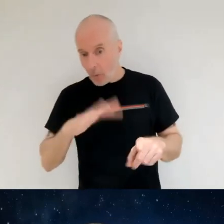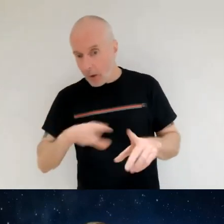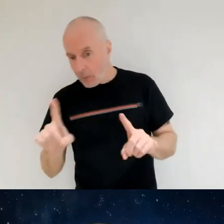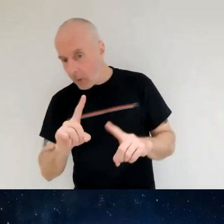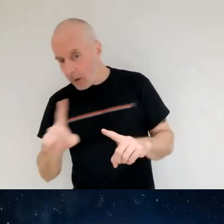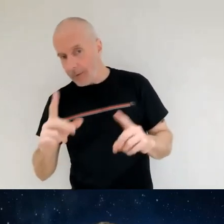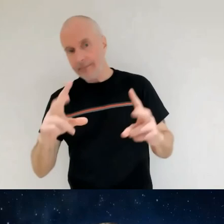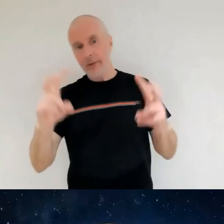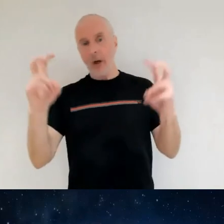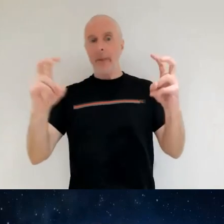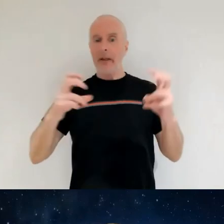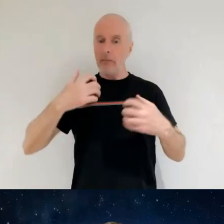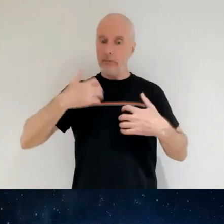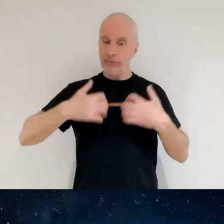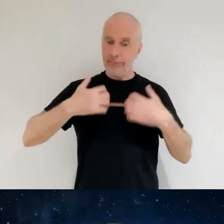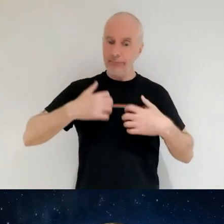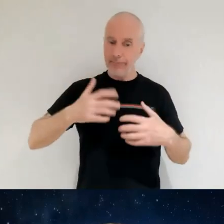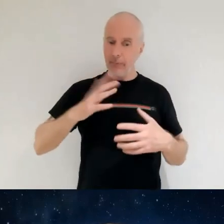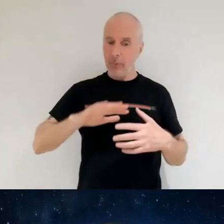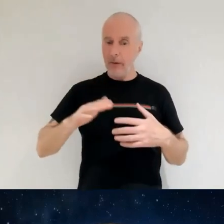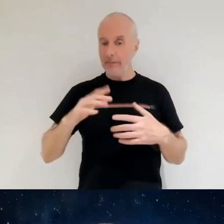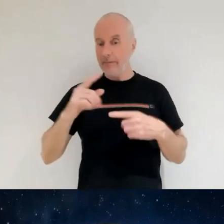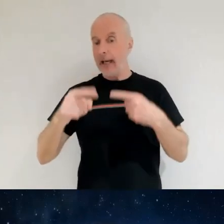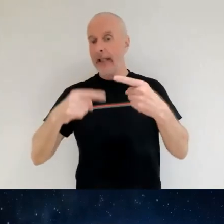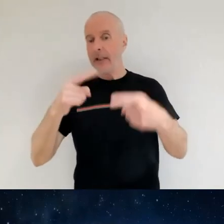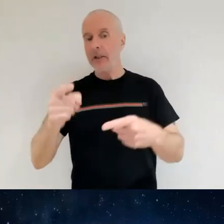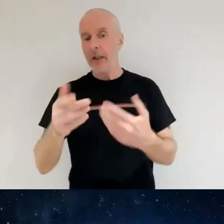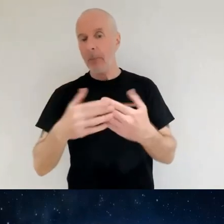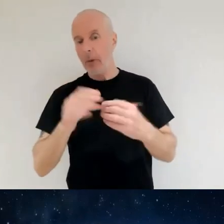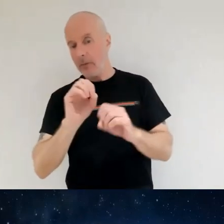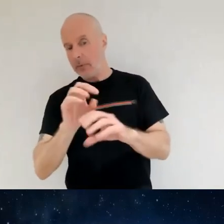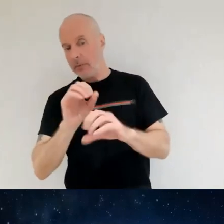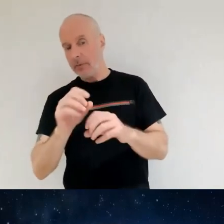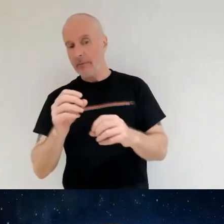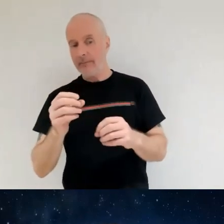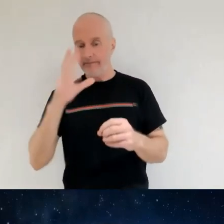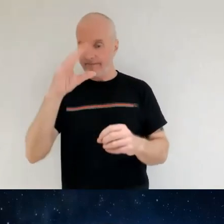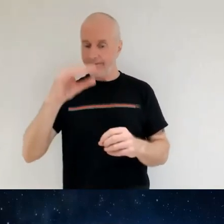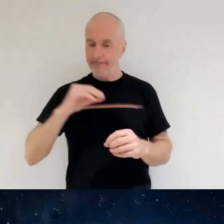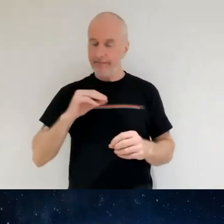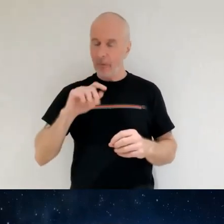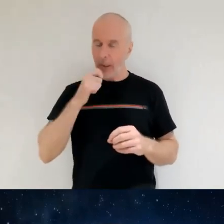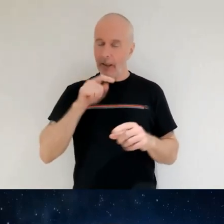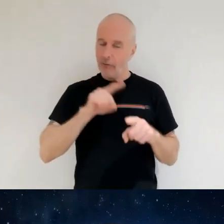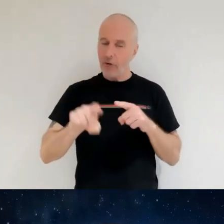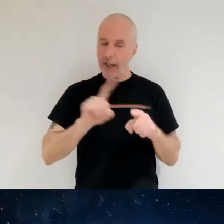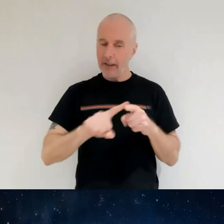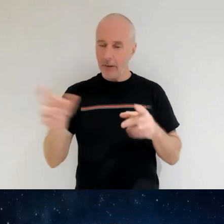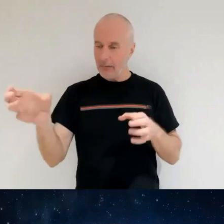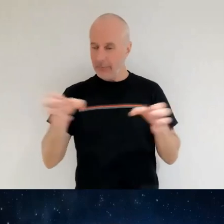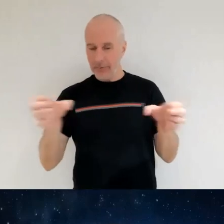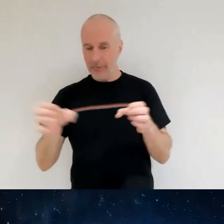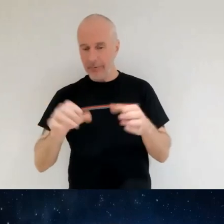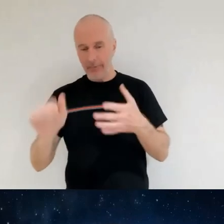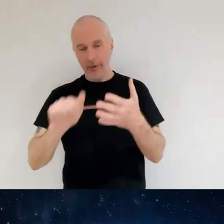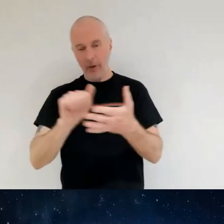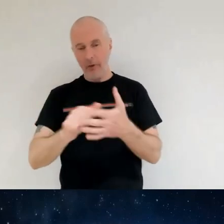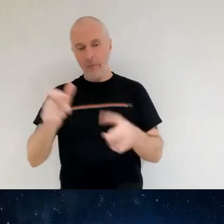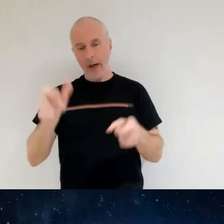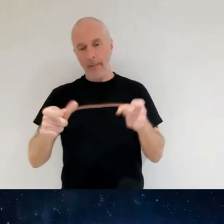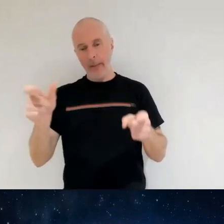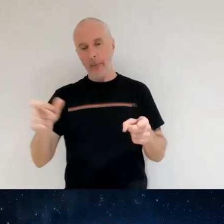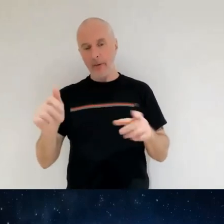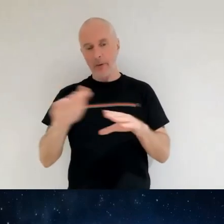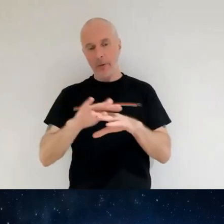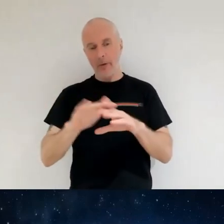that you really would like to hear more about next year please let us know and we will do our very best to find a speaker to cover that